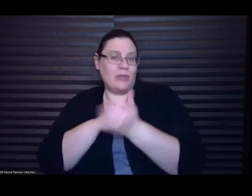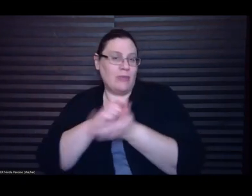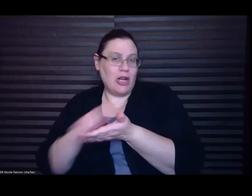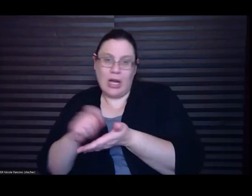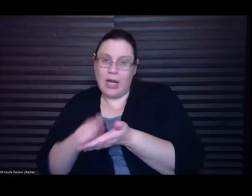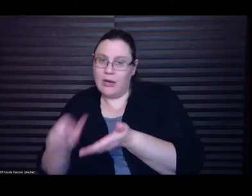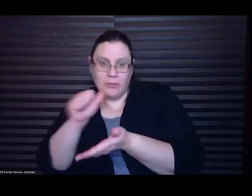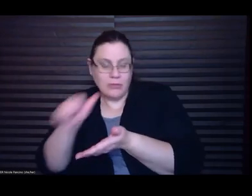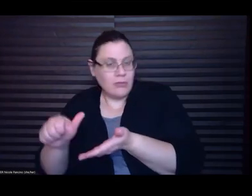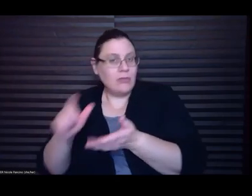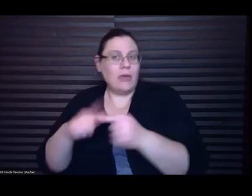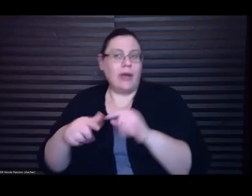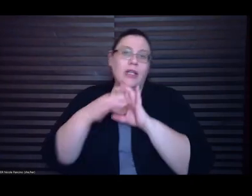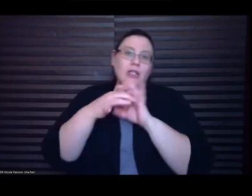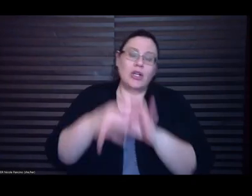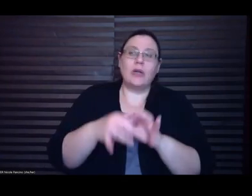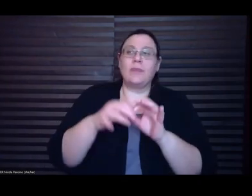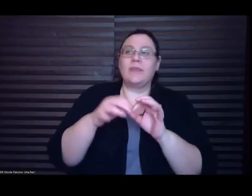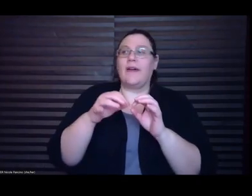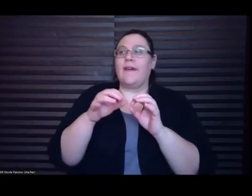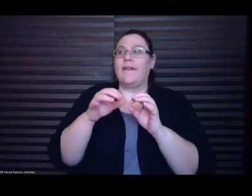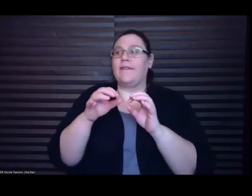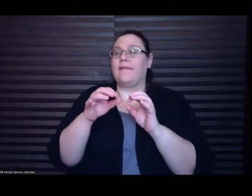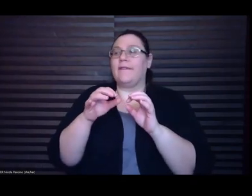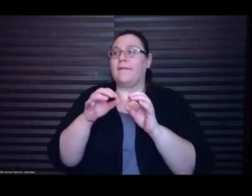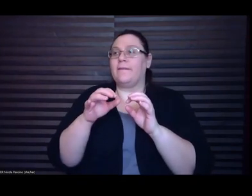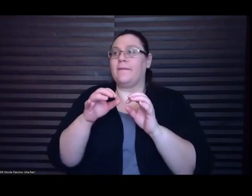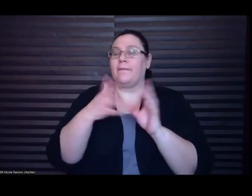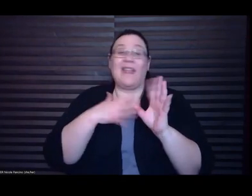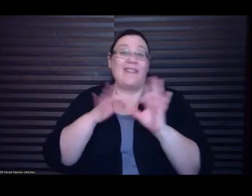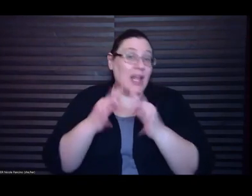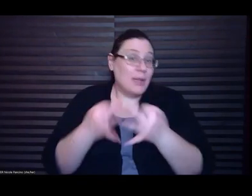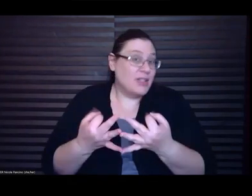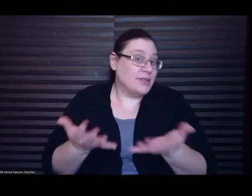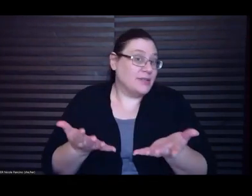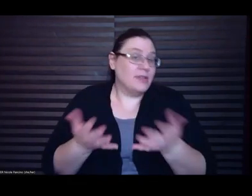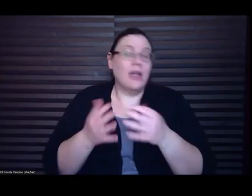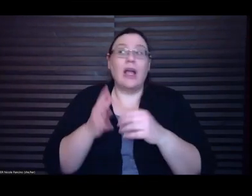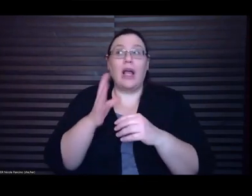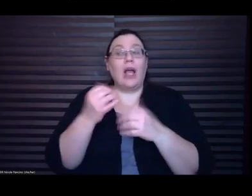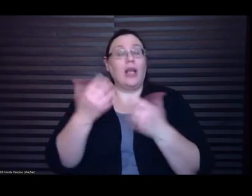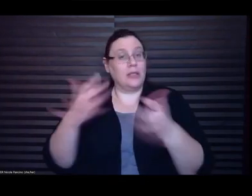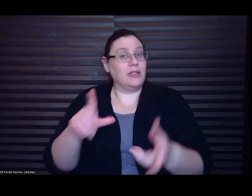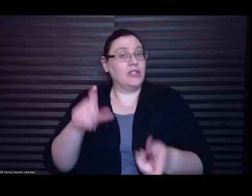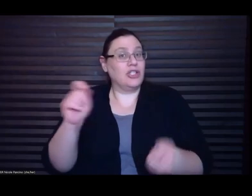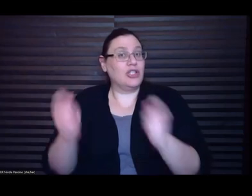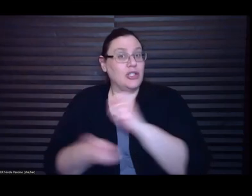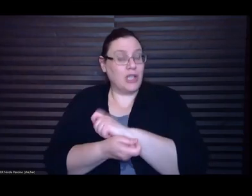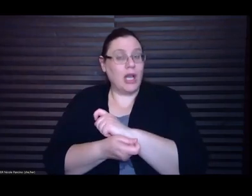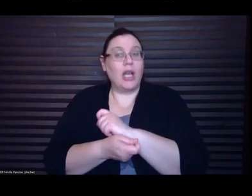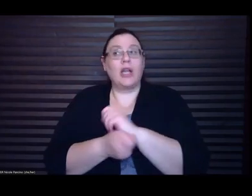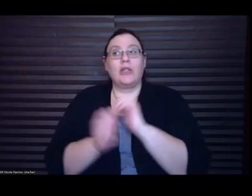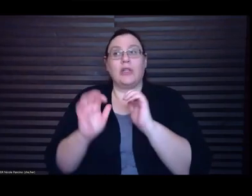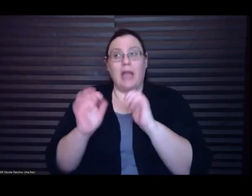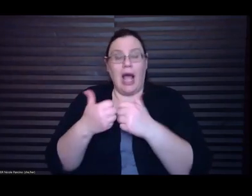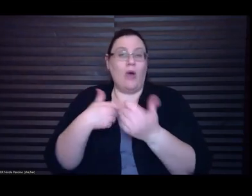family and it has changed how I write though I would say like it is both the